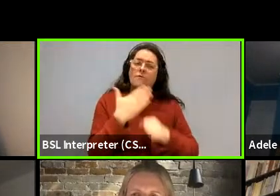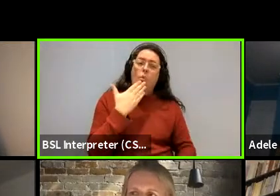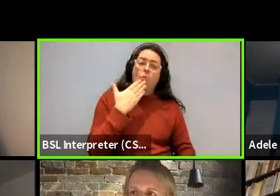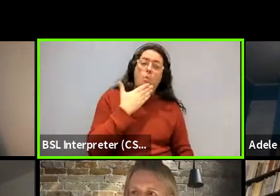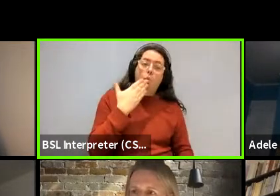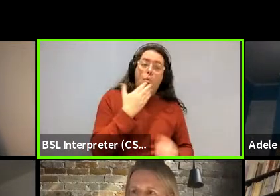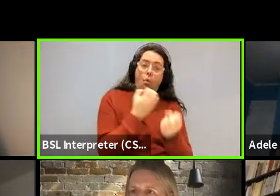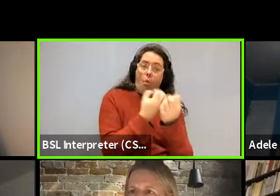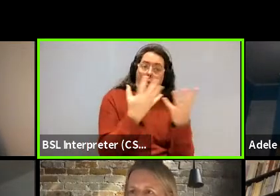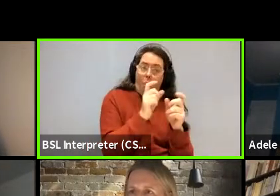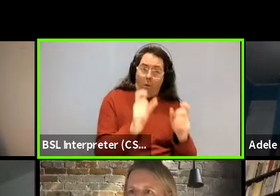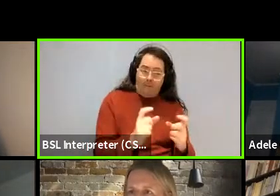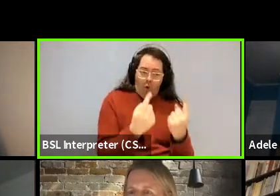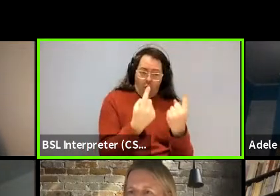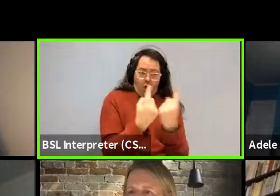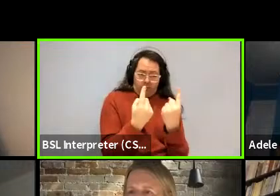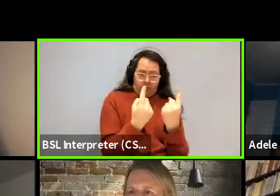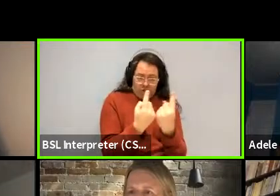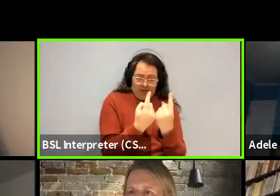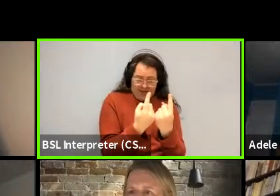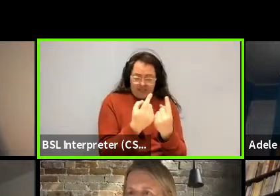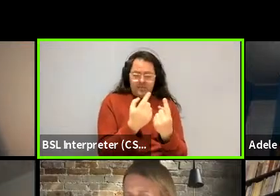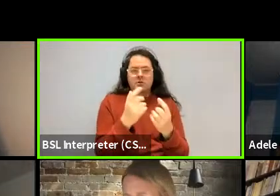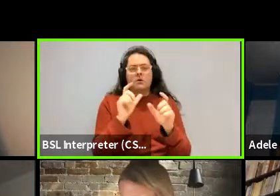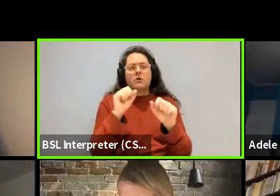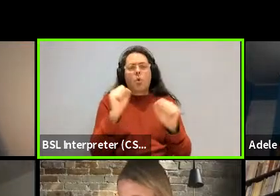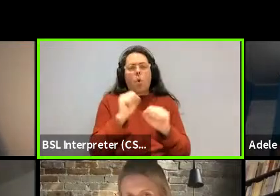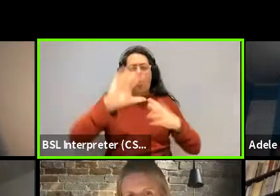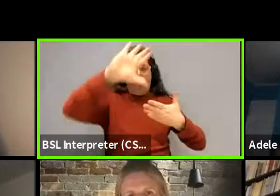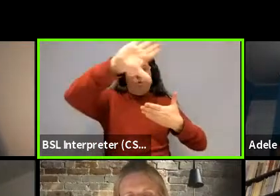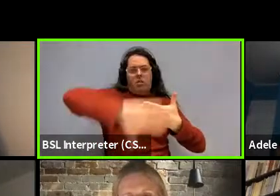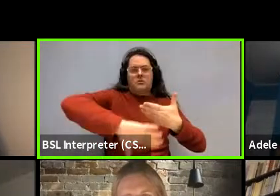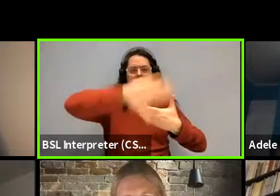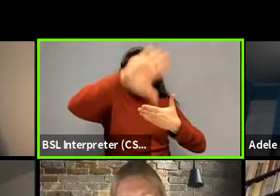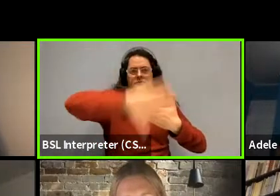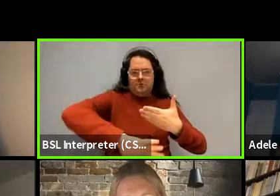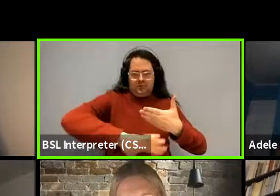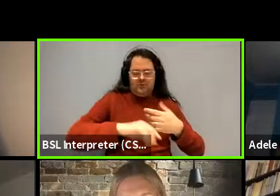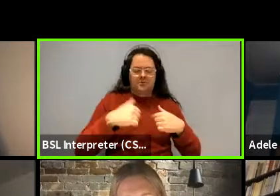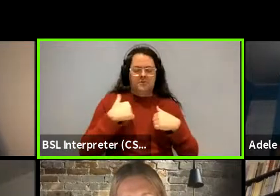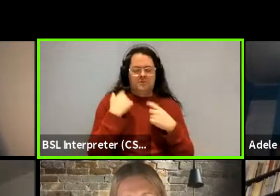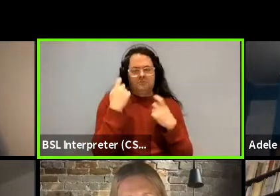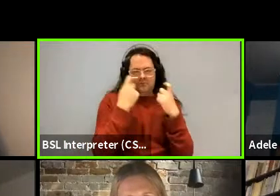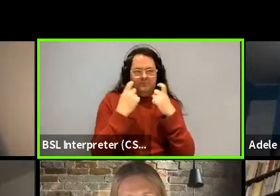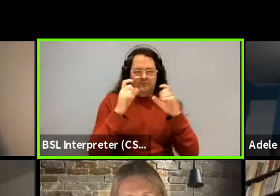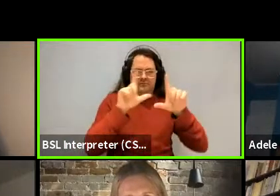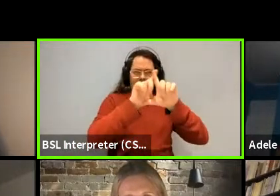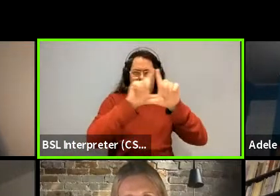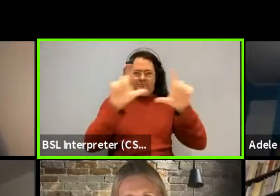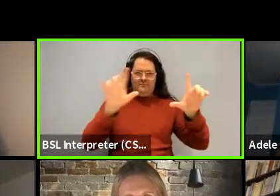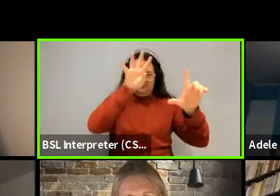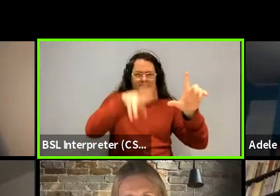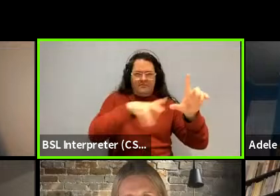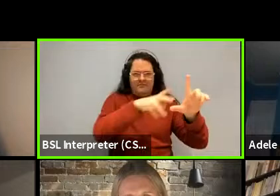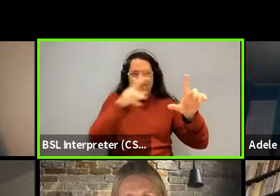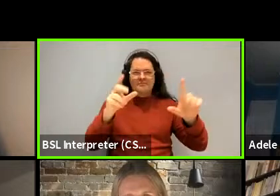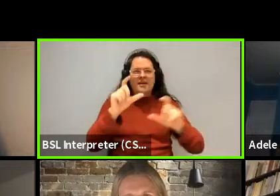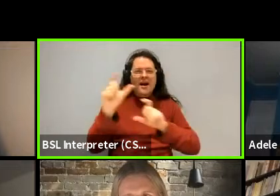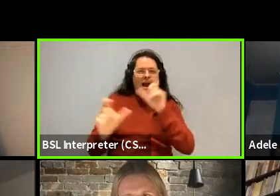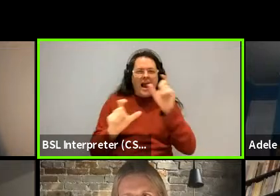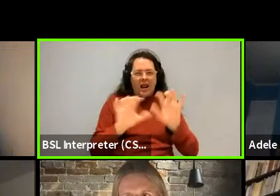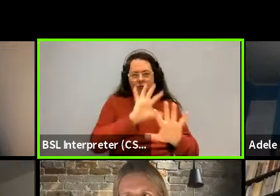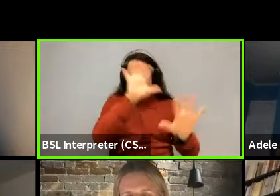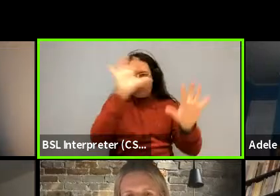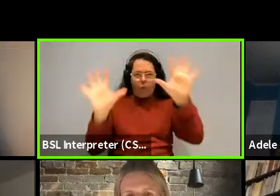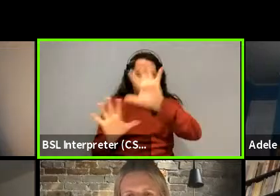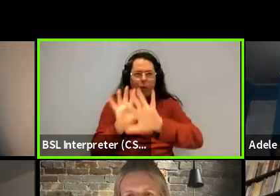objects standing out against a cold colored background. I was also thinking, looking at that range of colors, um, of, of, of what